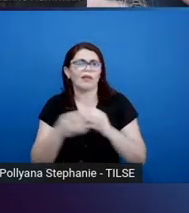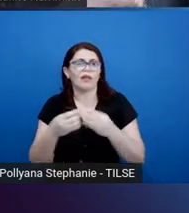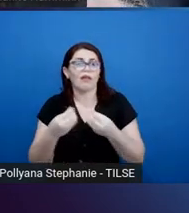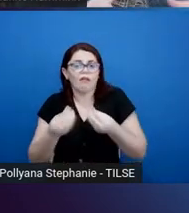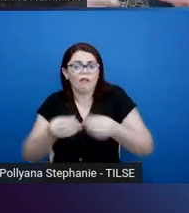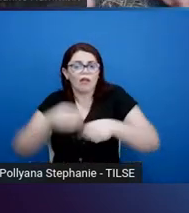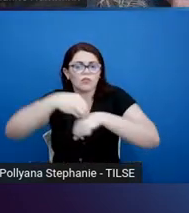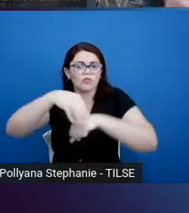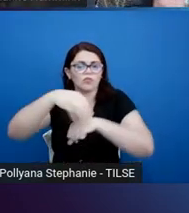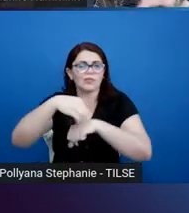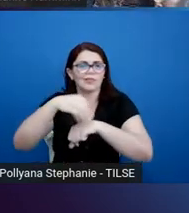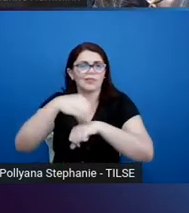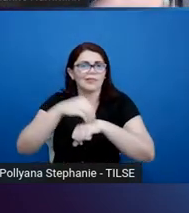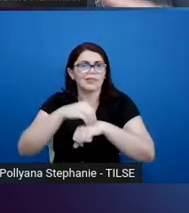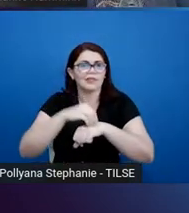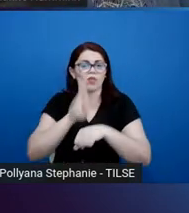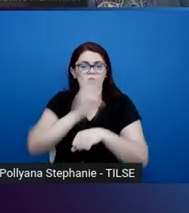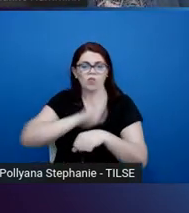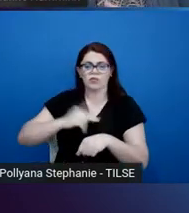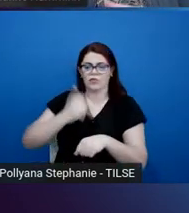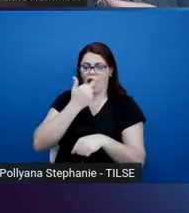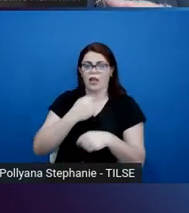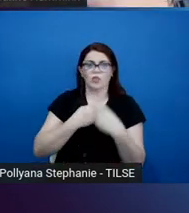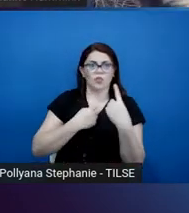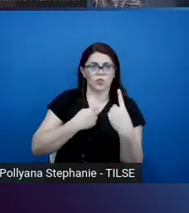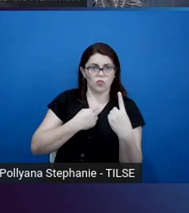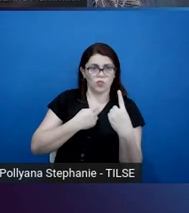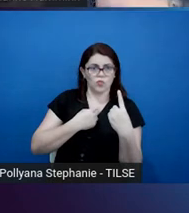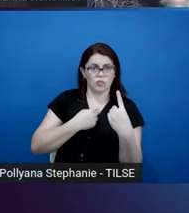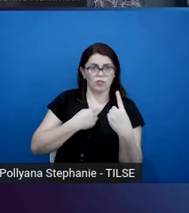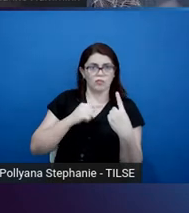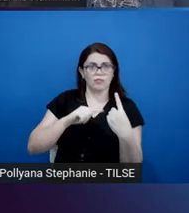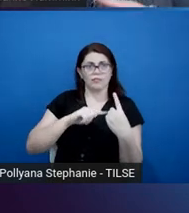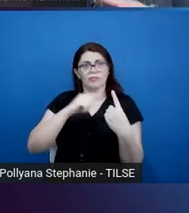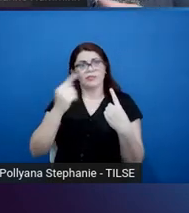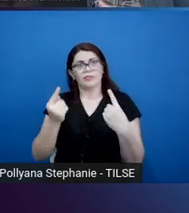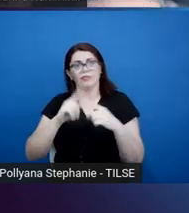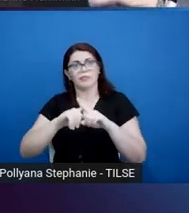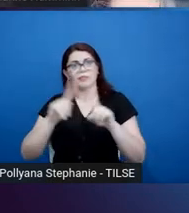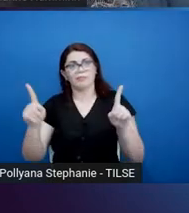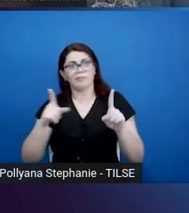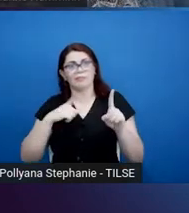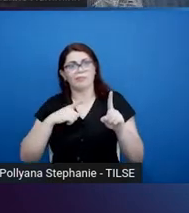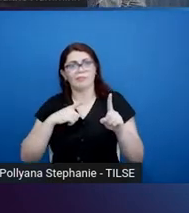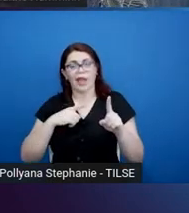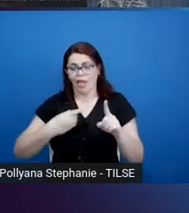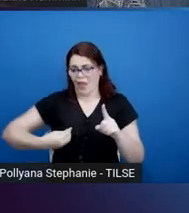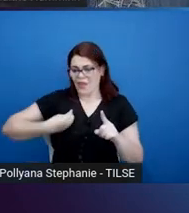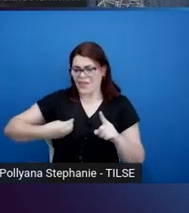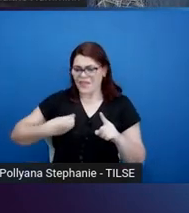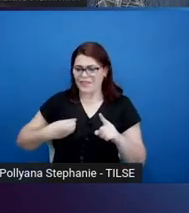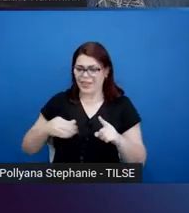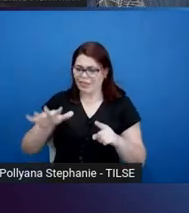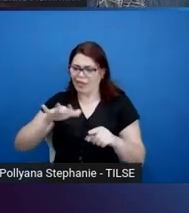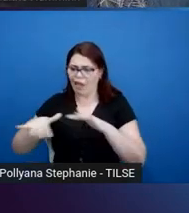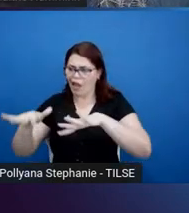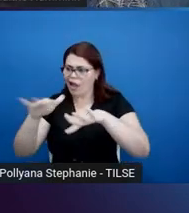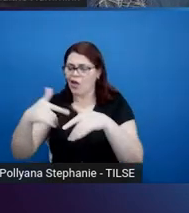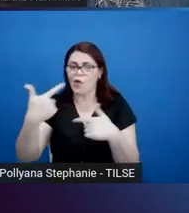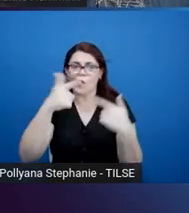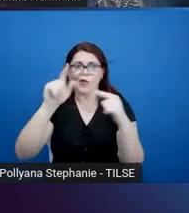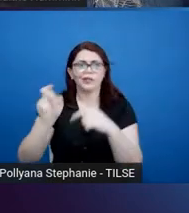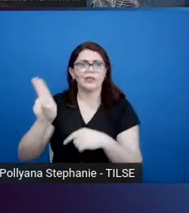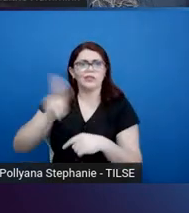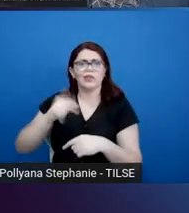in one language, but then carrying out other domains of life in another language? Are we